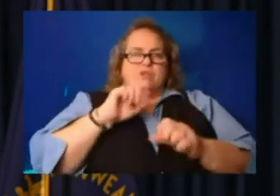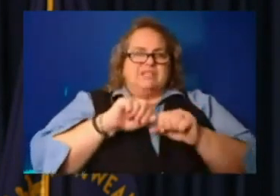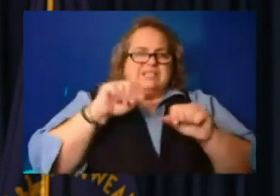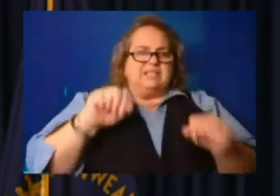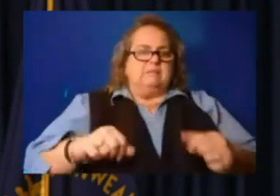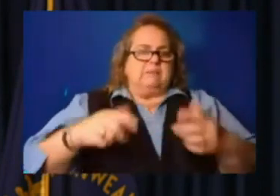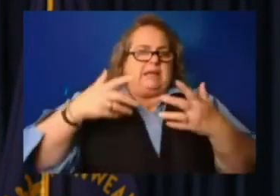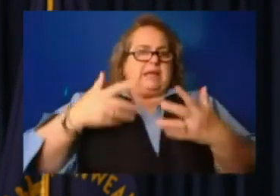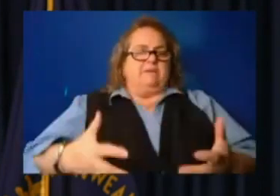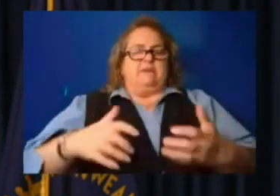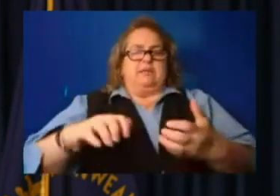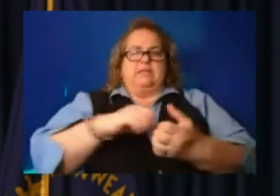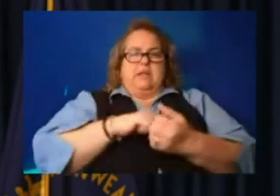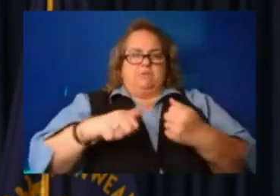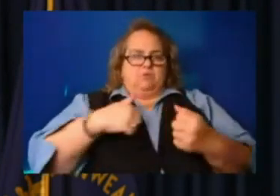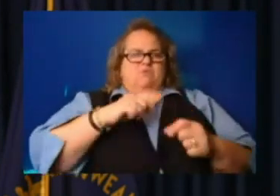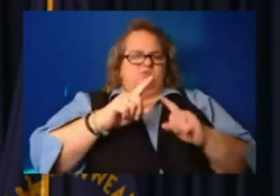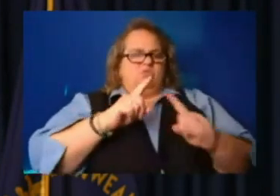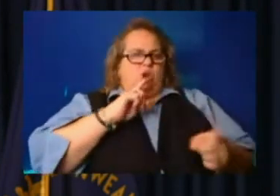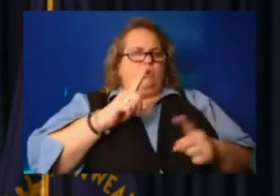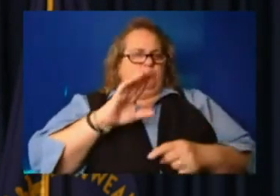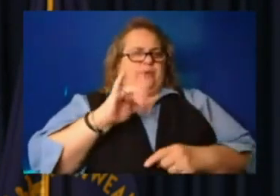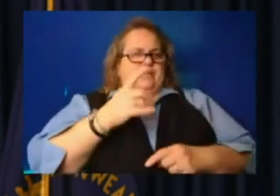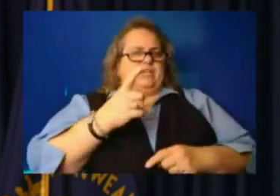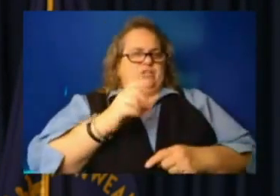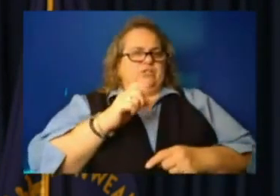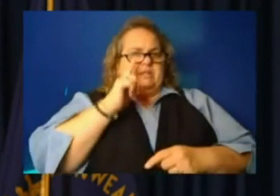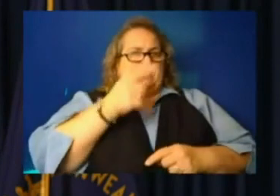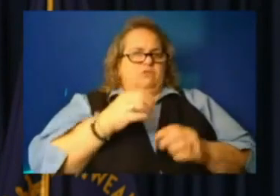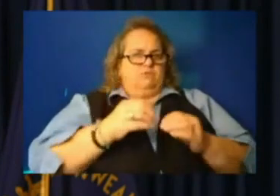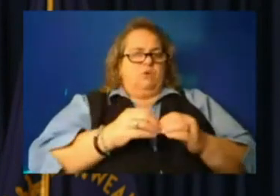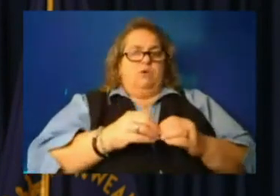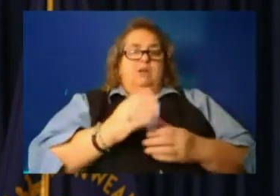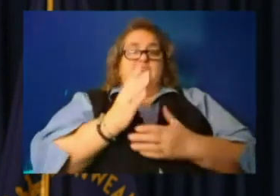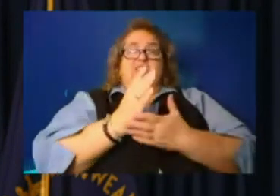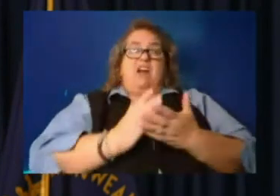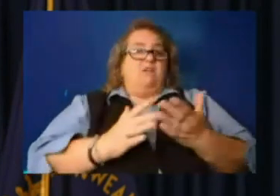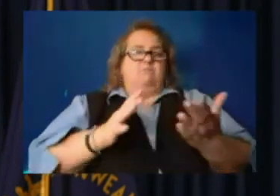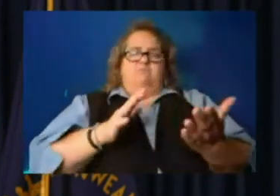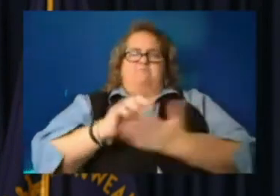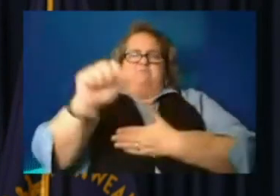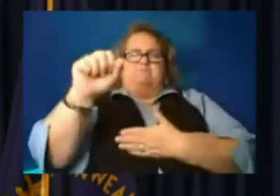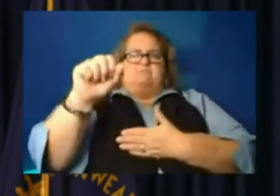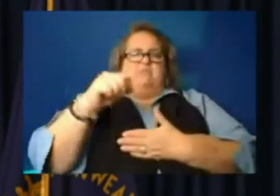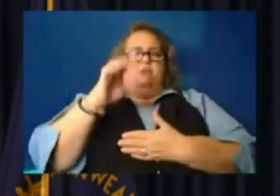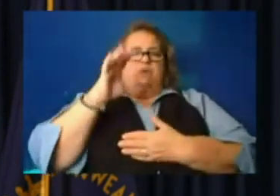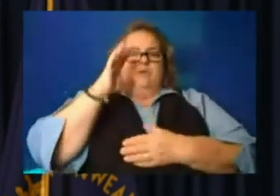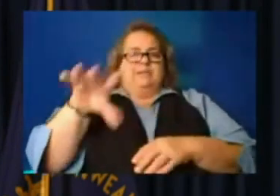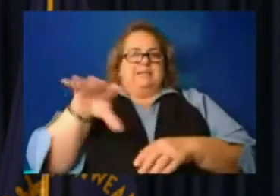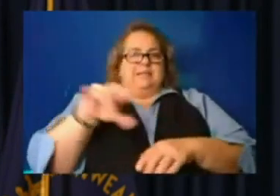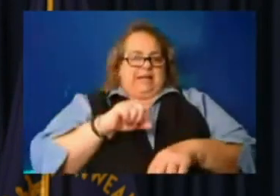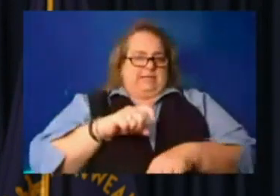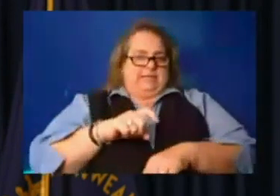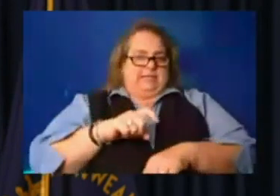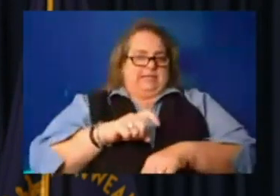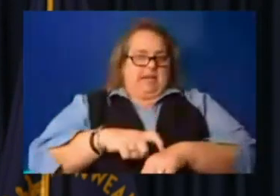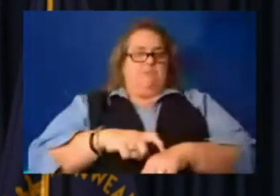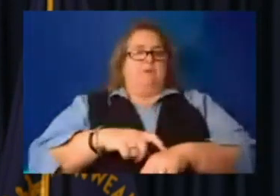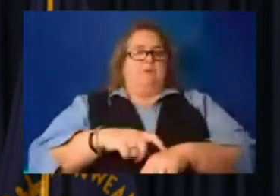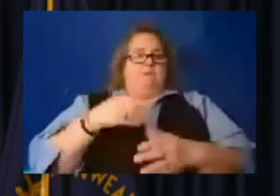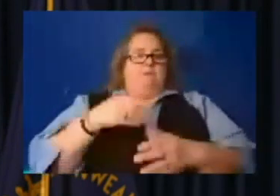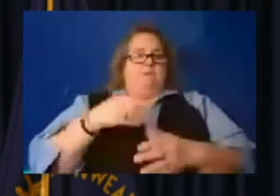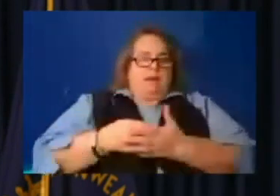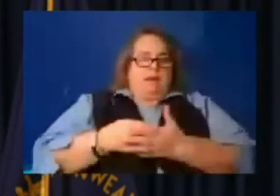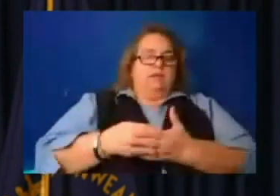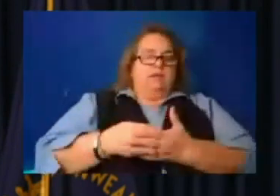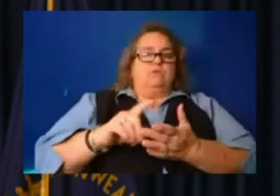some wiped out and it's going to take significant time and significant dollars to restore, um,